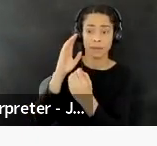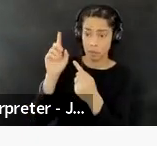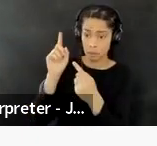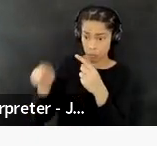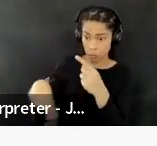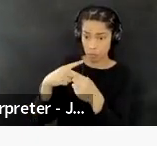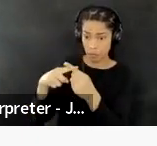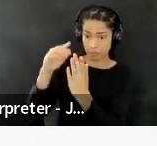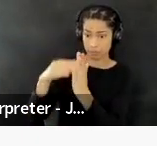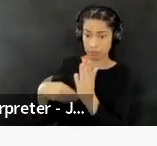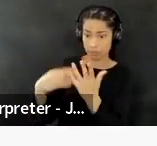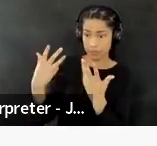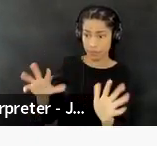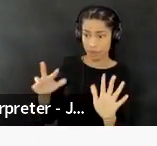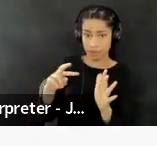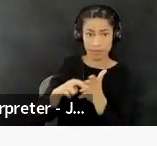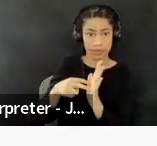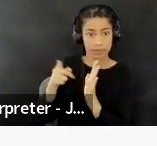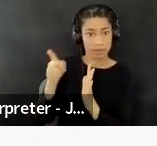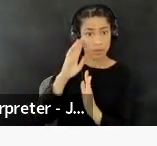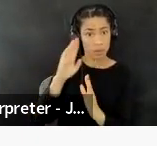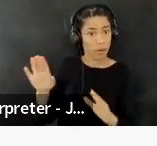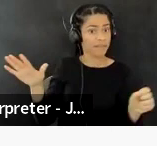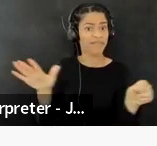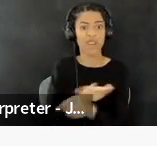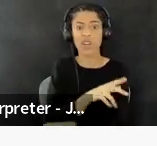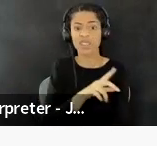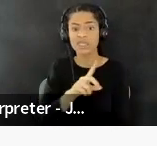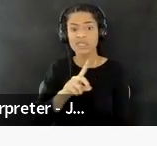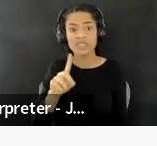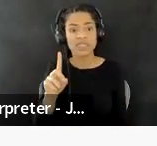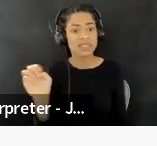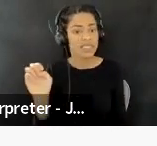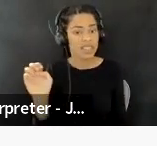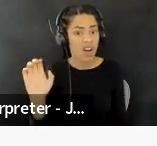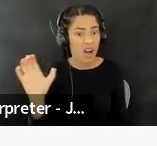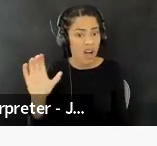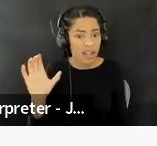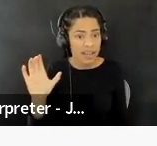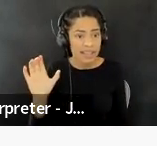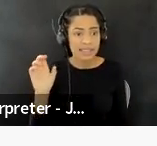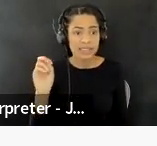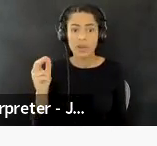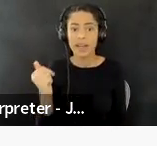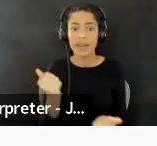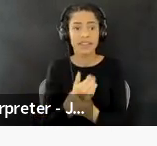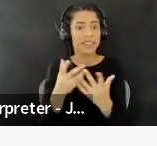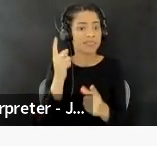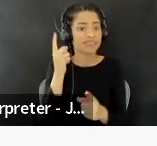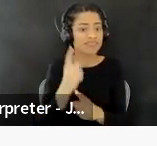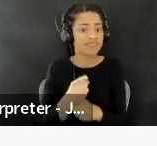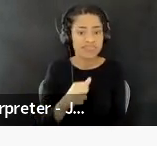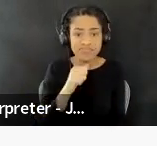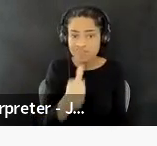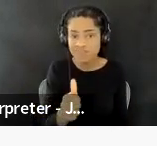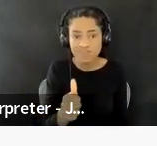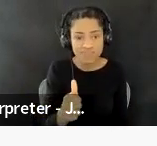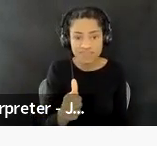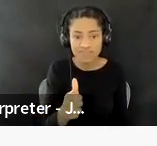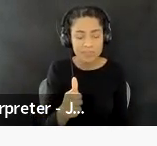um, fully decolonized or, like, got everything correct. Or it's not, it's not, it's um,